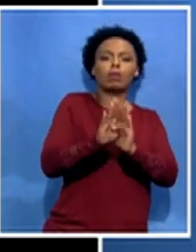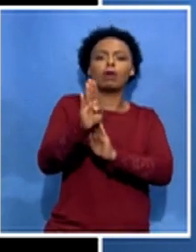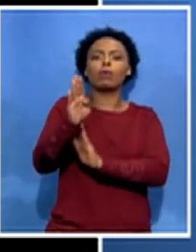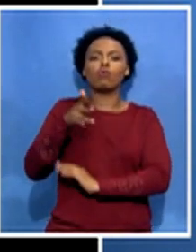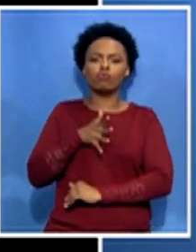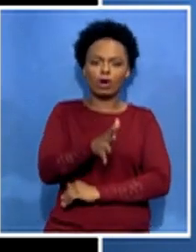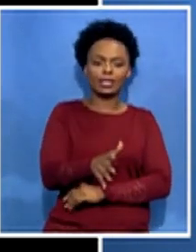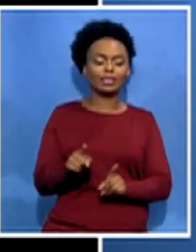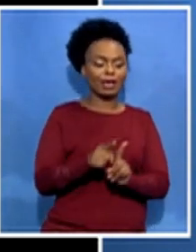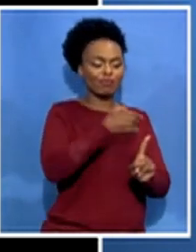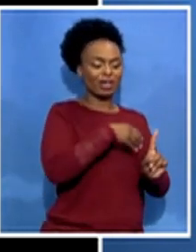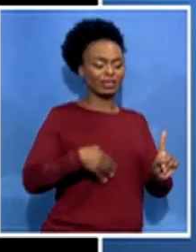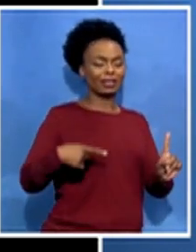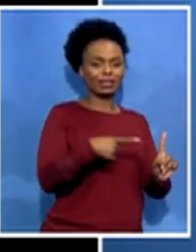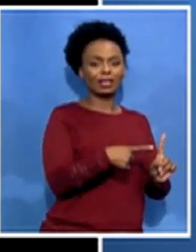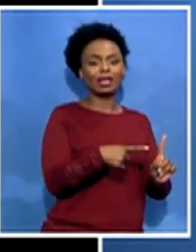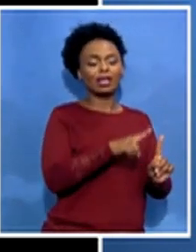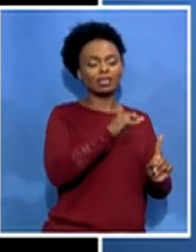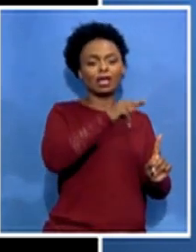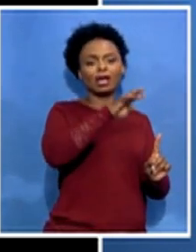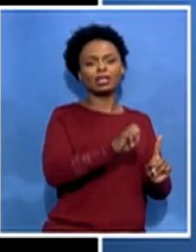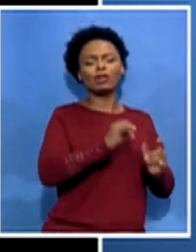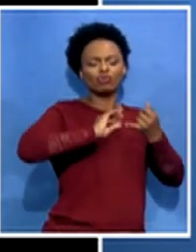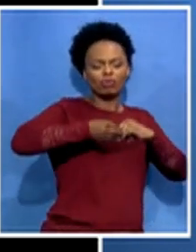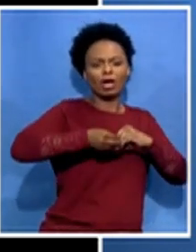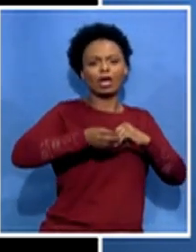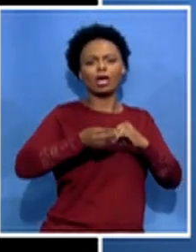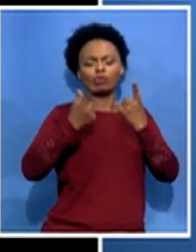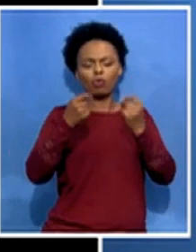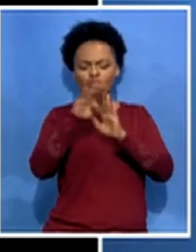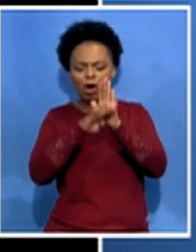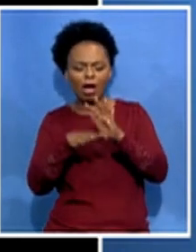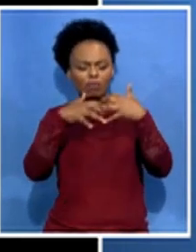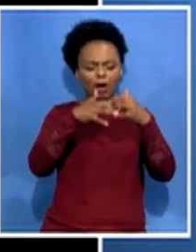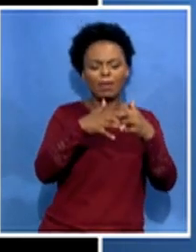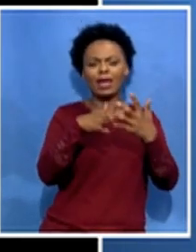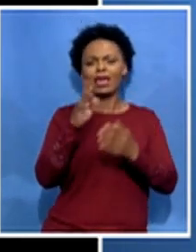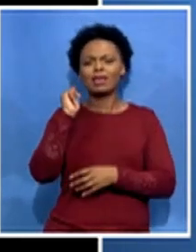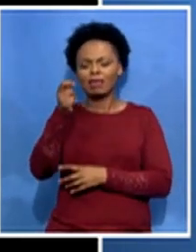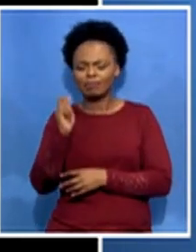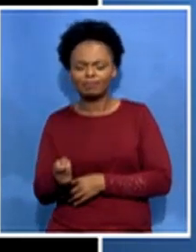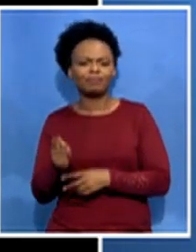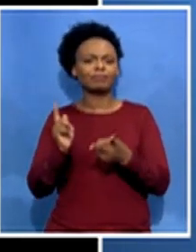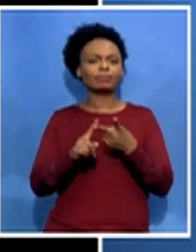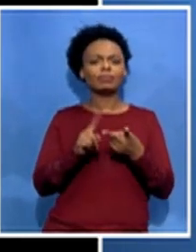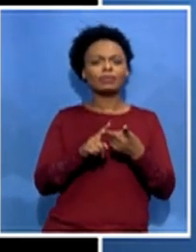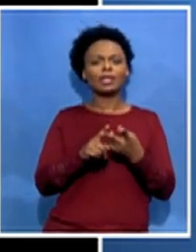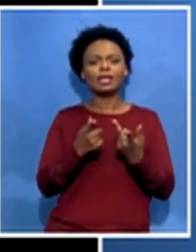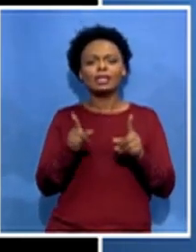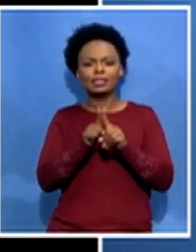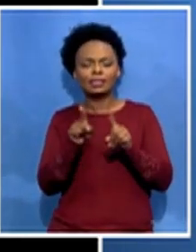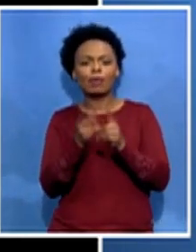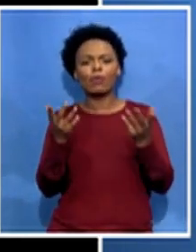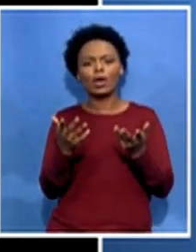to the drc and to kenya and to uganda even though at times between rwanda and